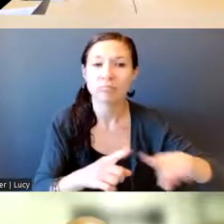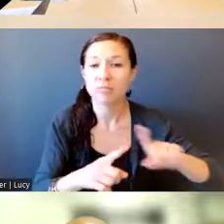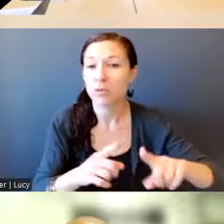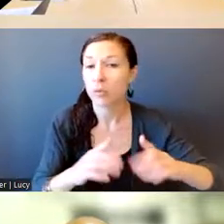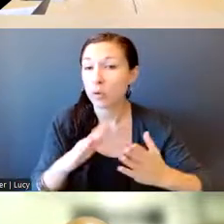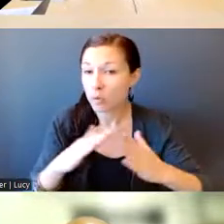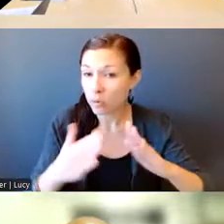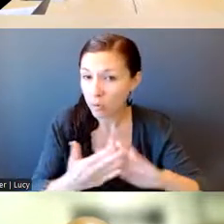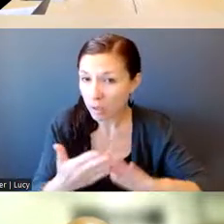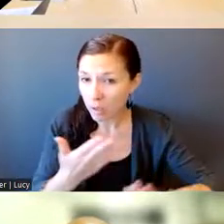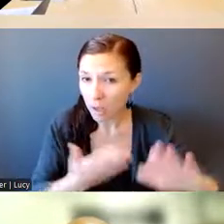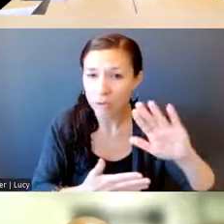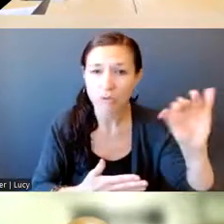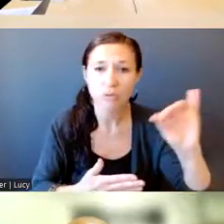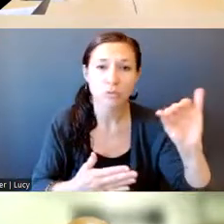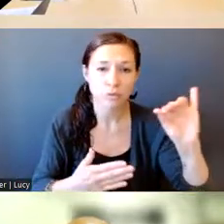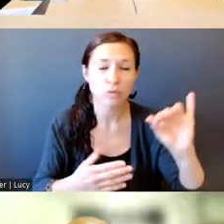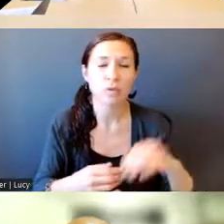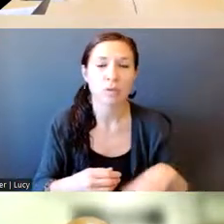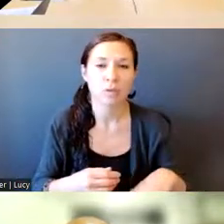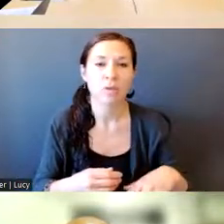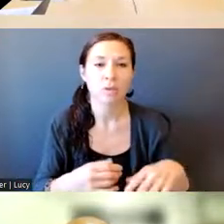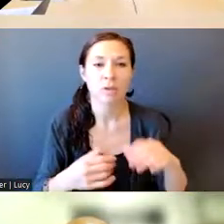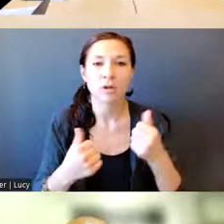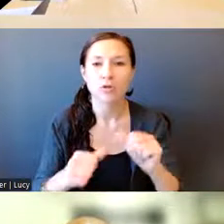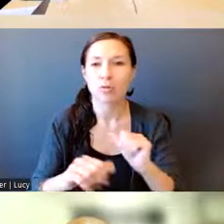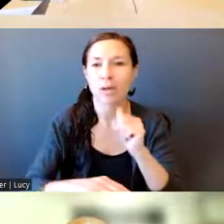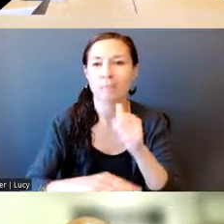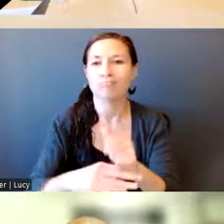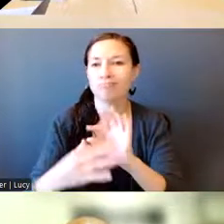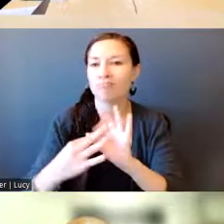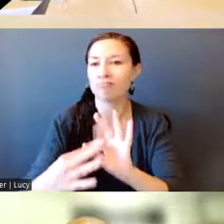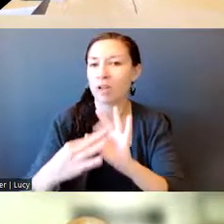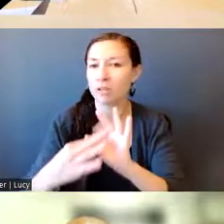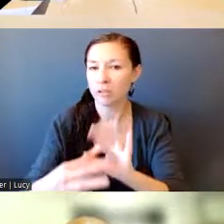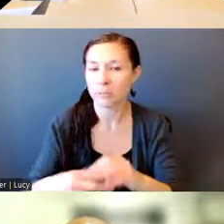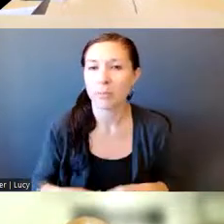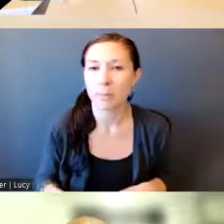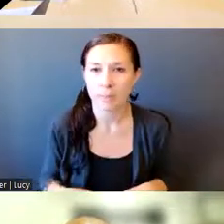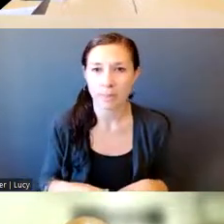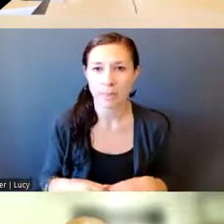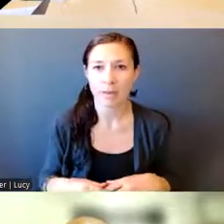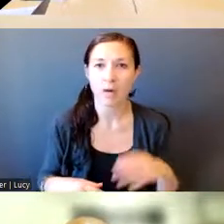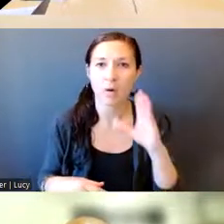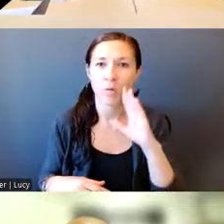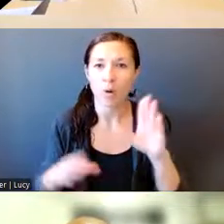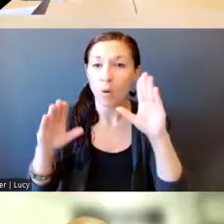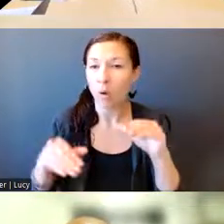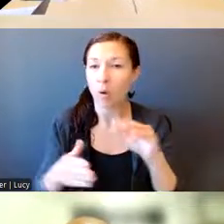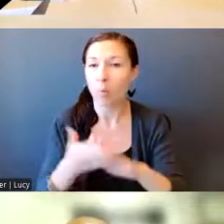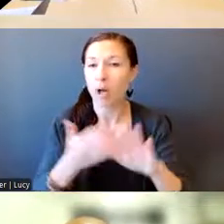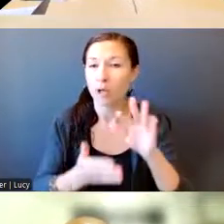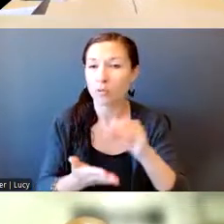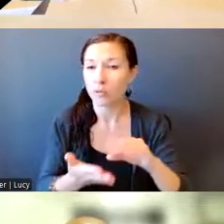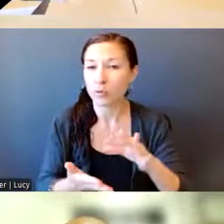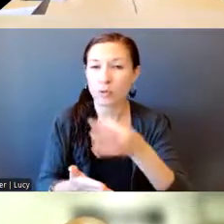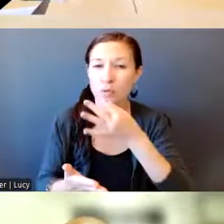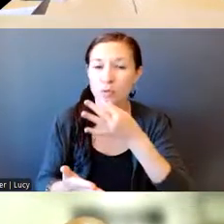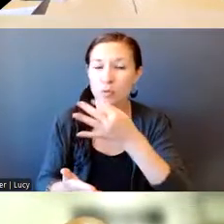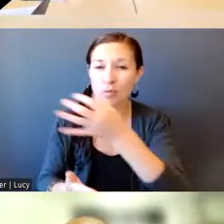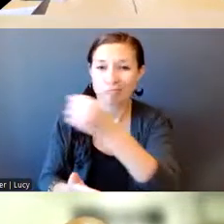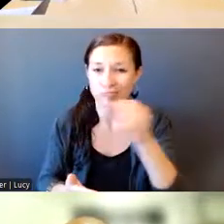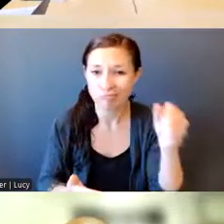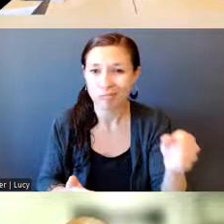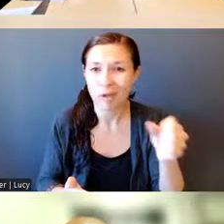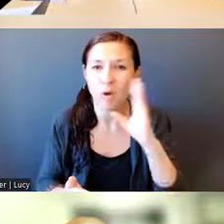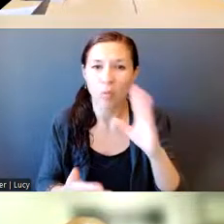in the area to establish that relationship so we can have a college student start hopefully by January.